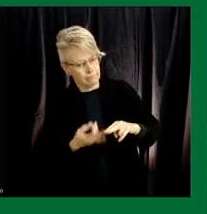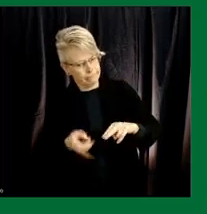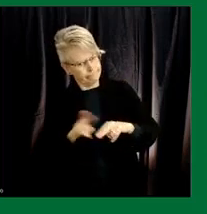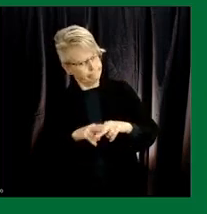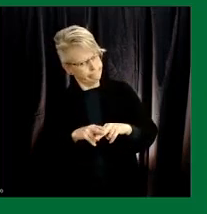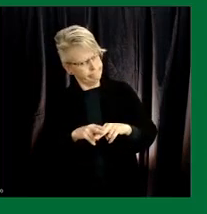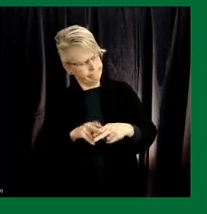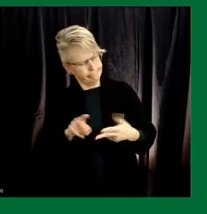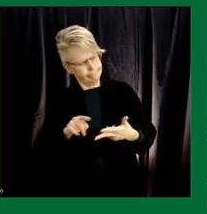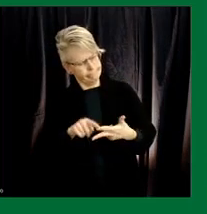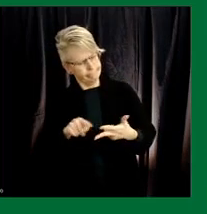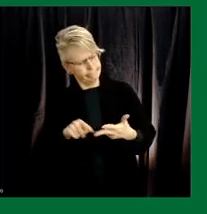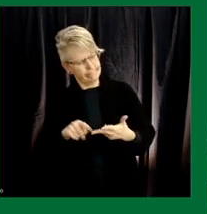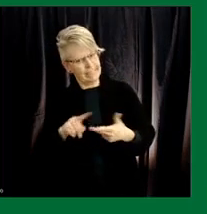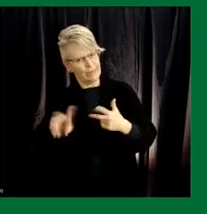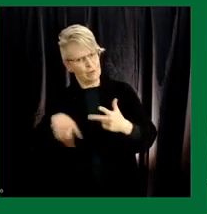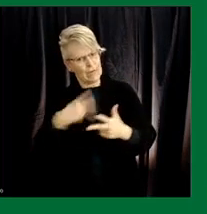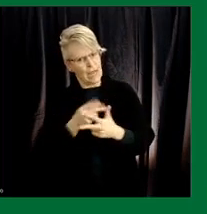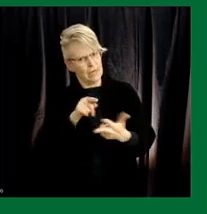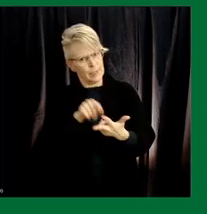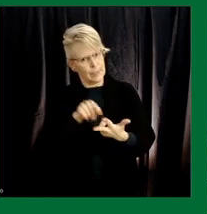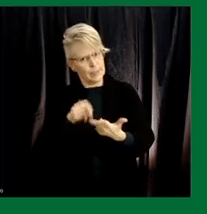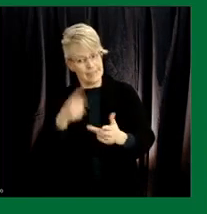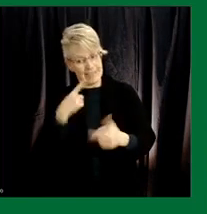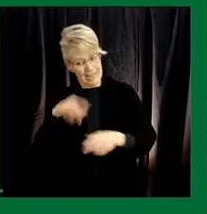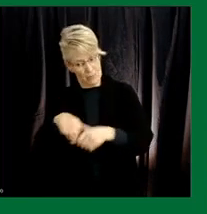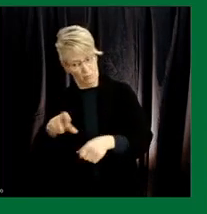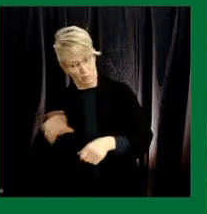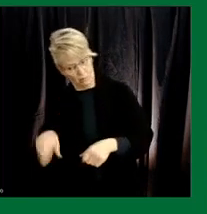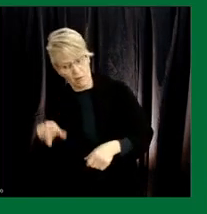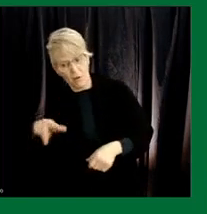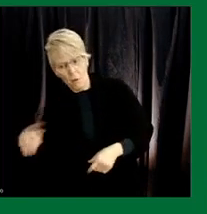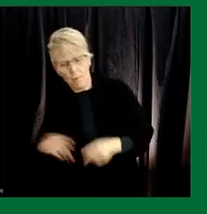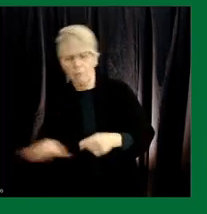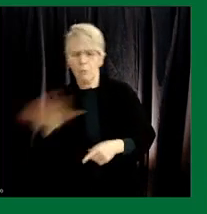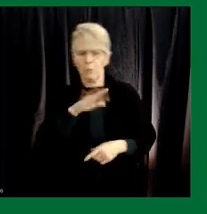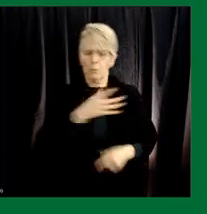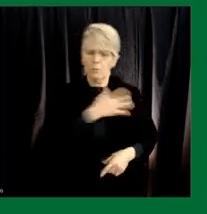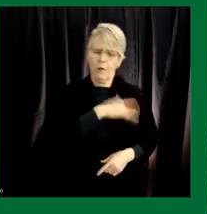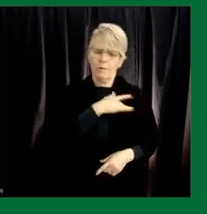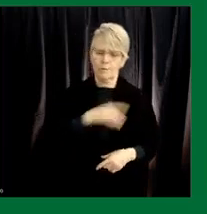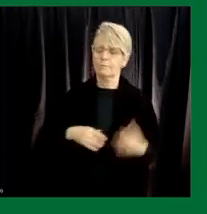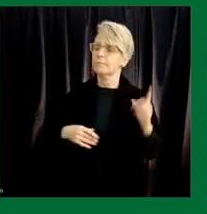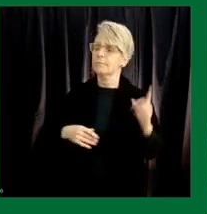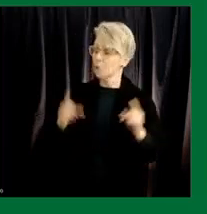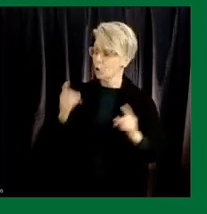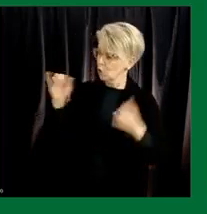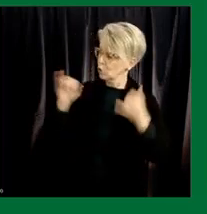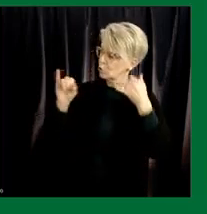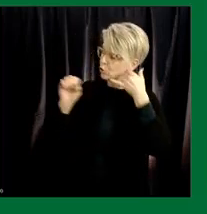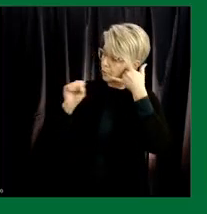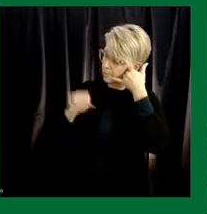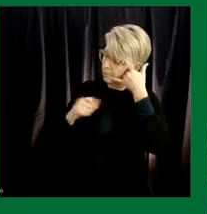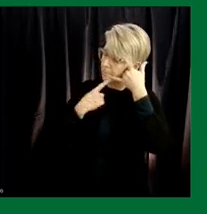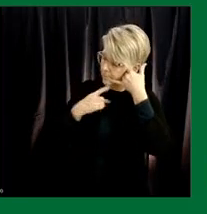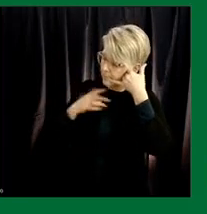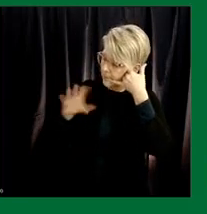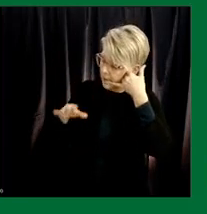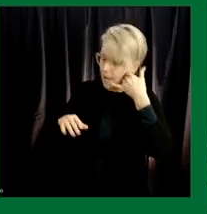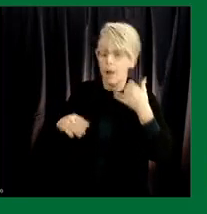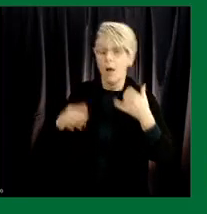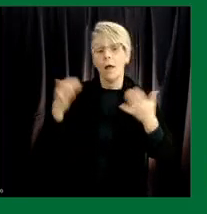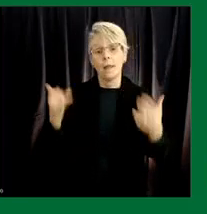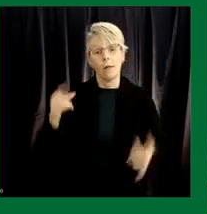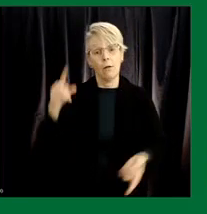variance uh in in regina specifically but in the province as well yeah thanks so our current you know lower case